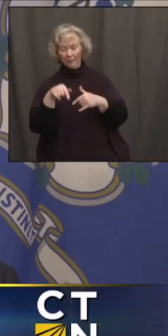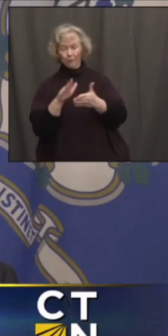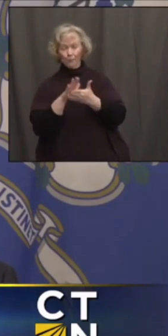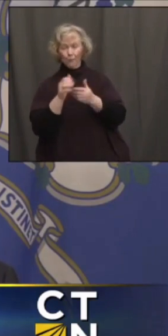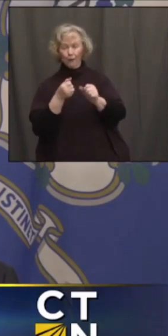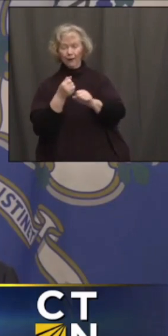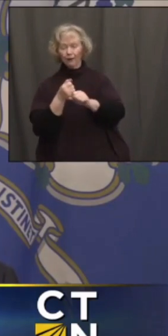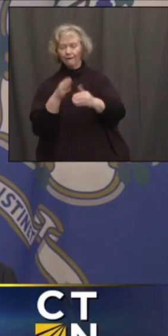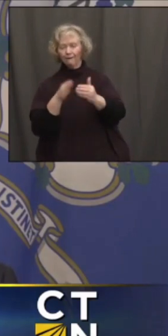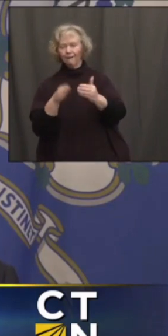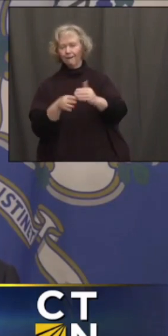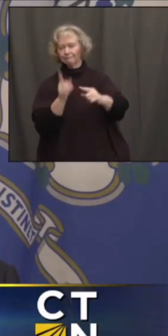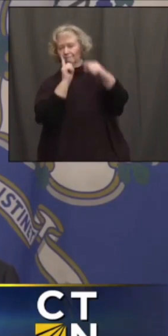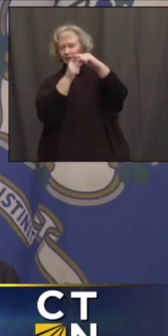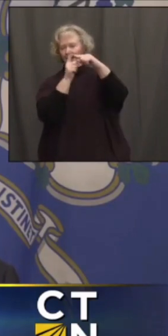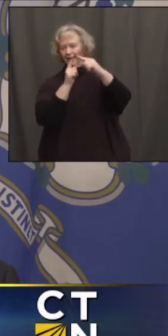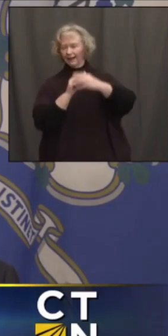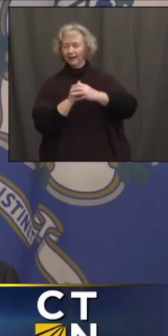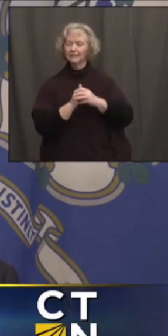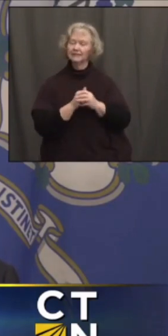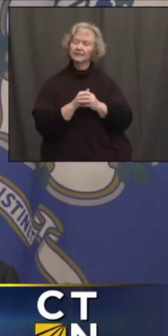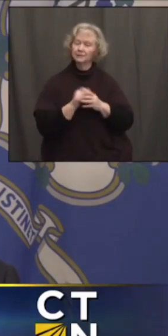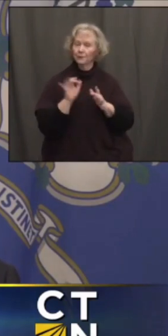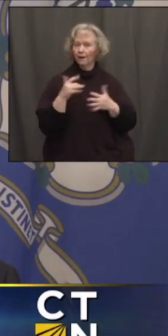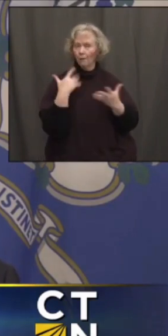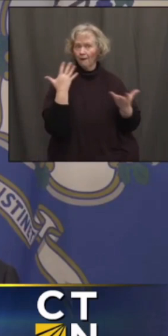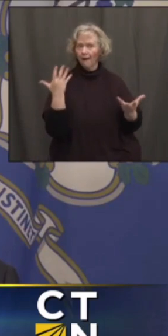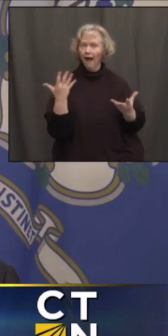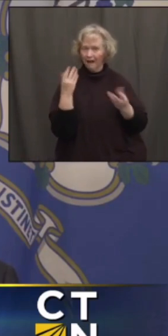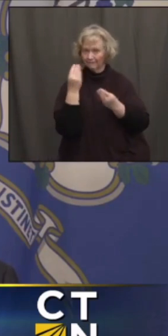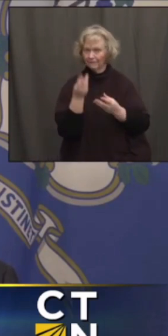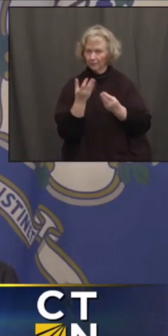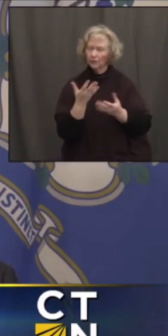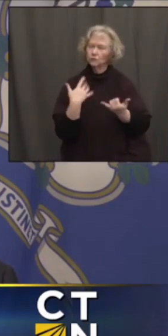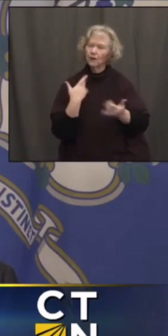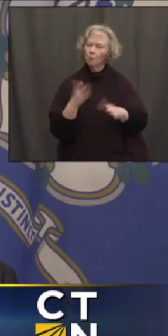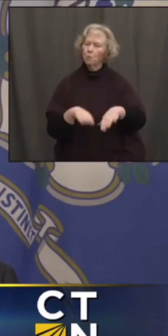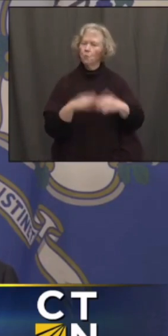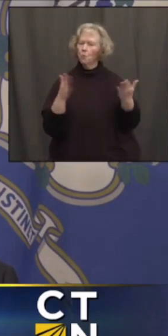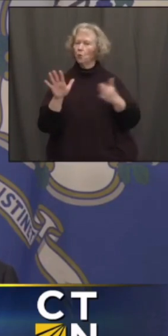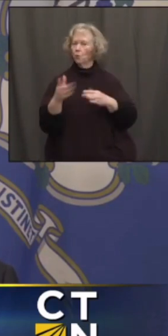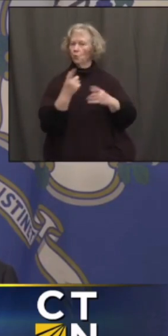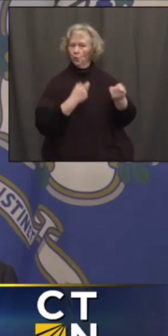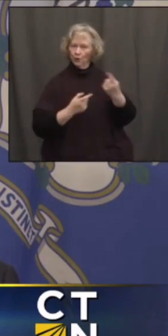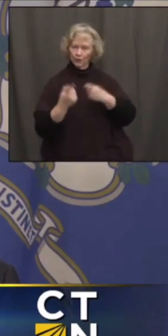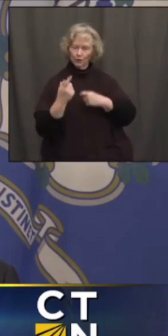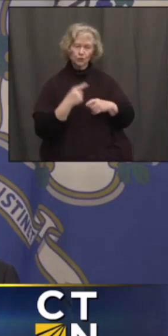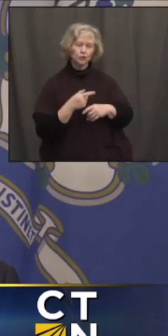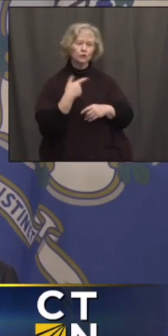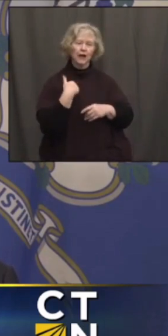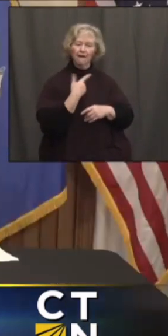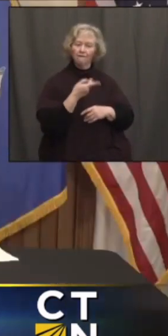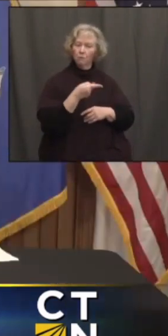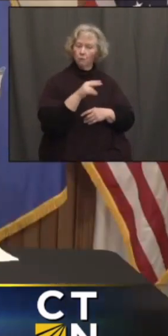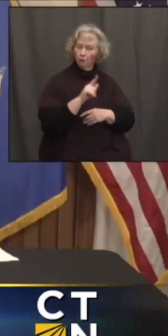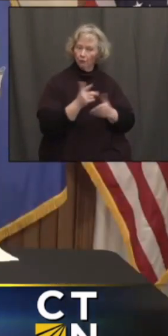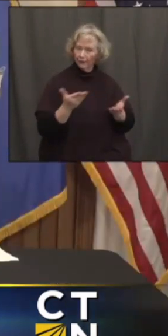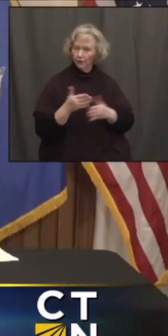There's a lot to digest there, so let me open it up to your questions now. Again, Paul and Josh and David Lehman.